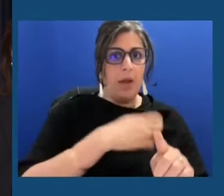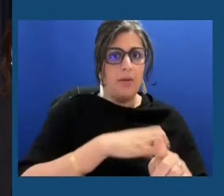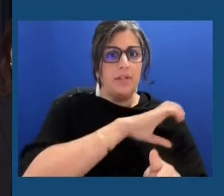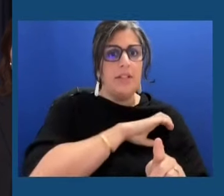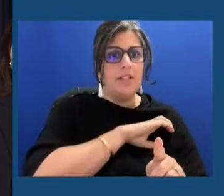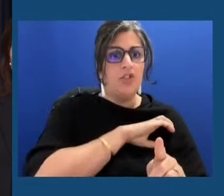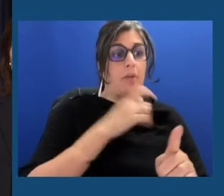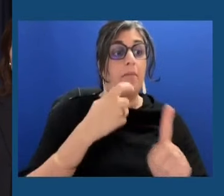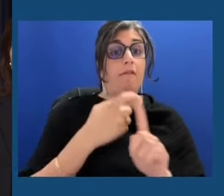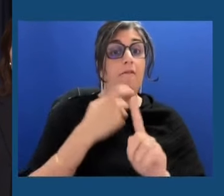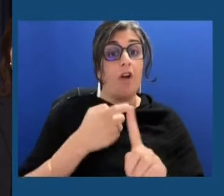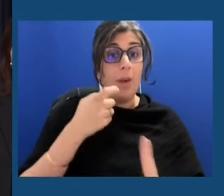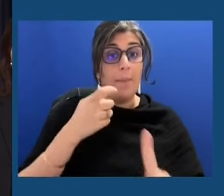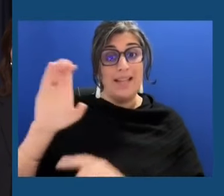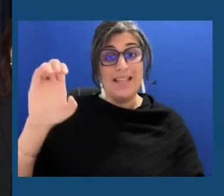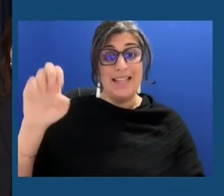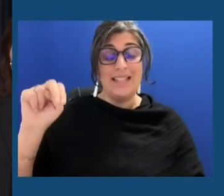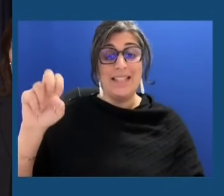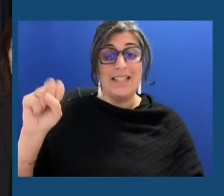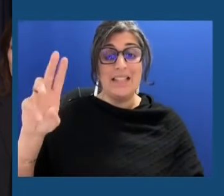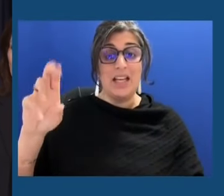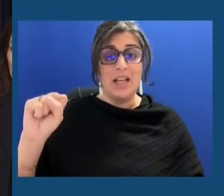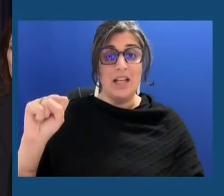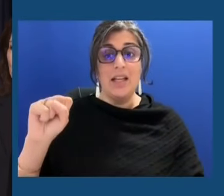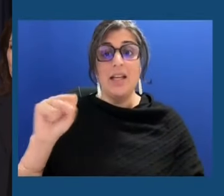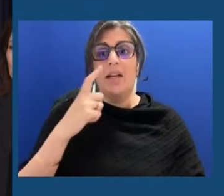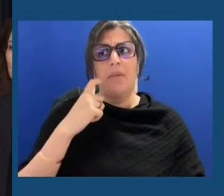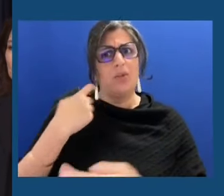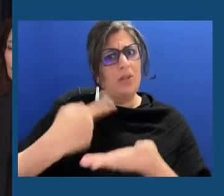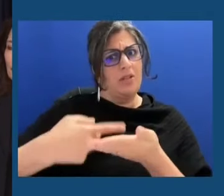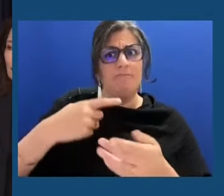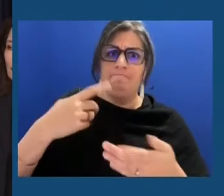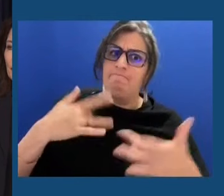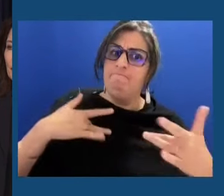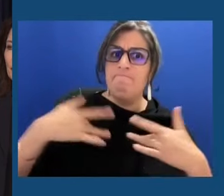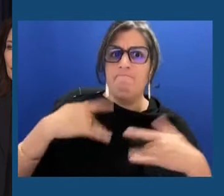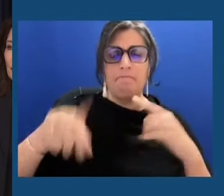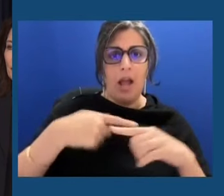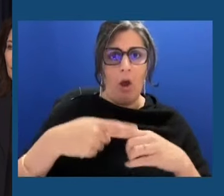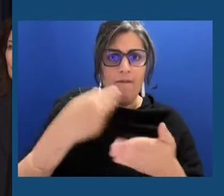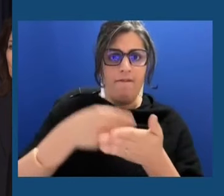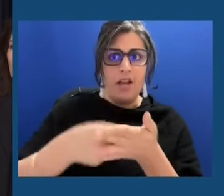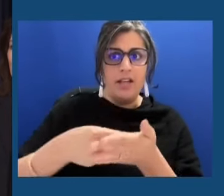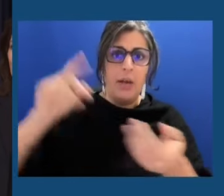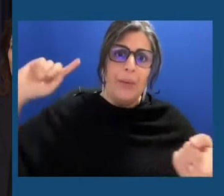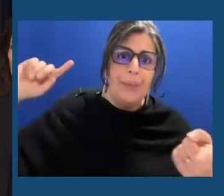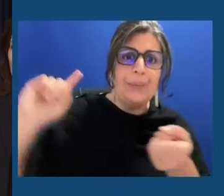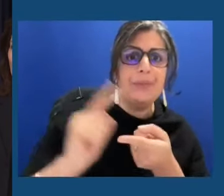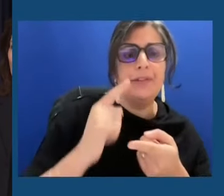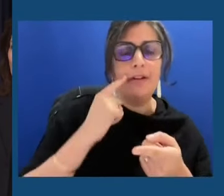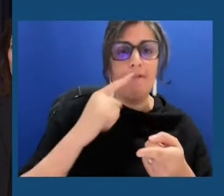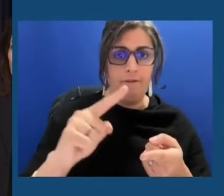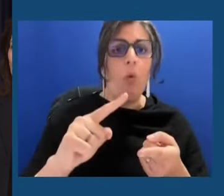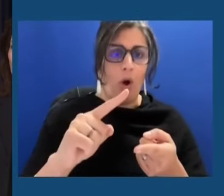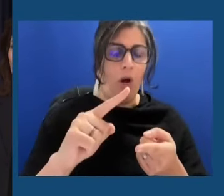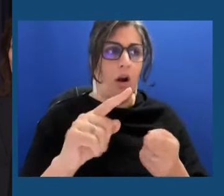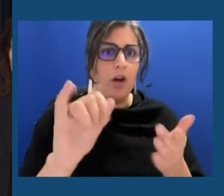of funding, the lack of funding to the state of New York and how it would affect these programs.